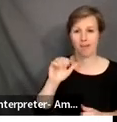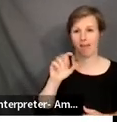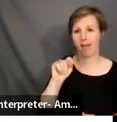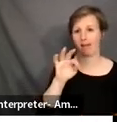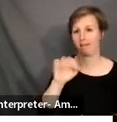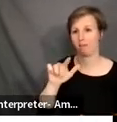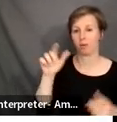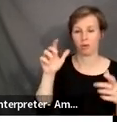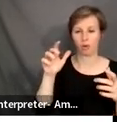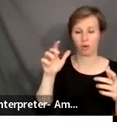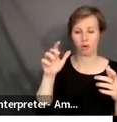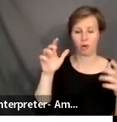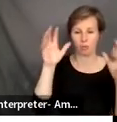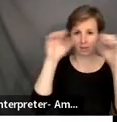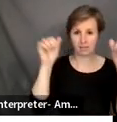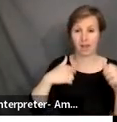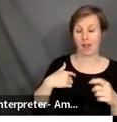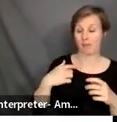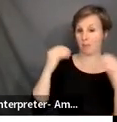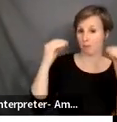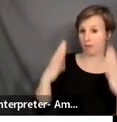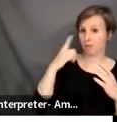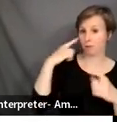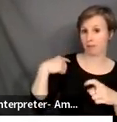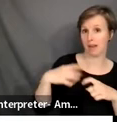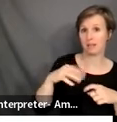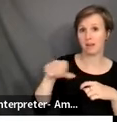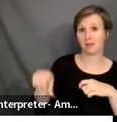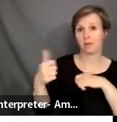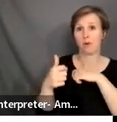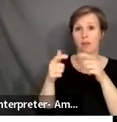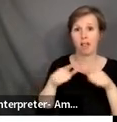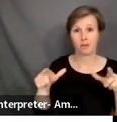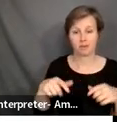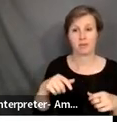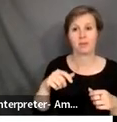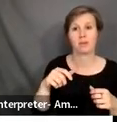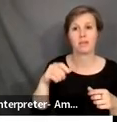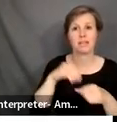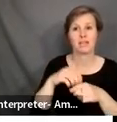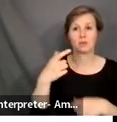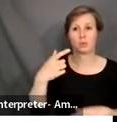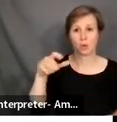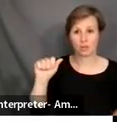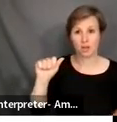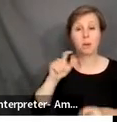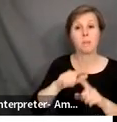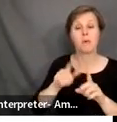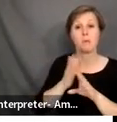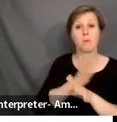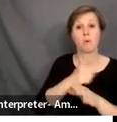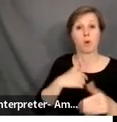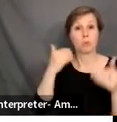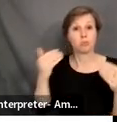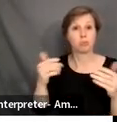also a professor of Spanish and foreign language education at Valdosta State University in Georgia. Before we get started tonight,